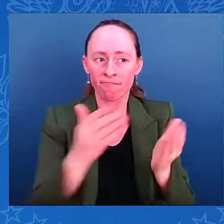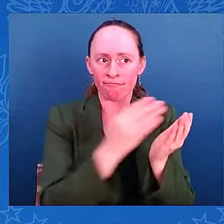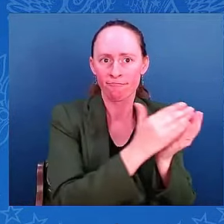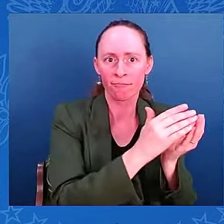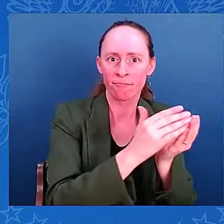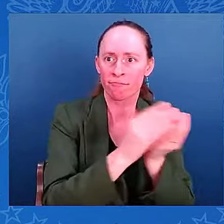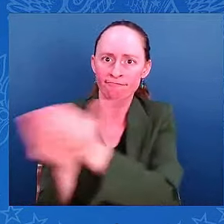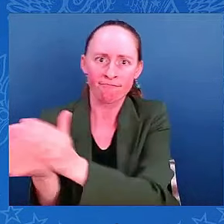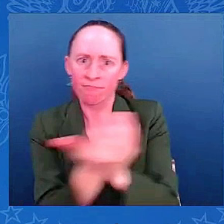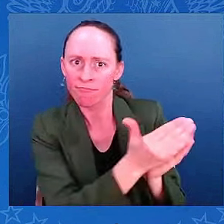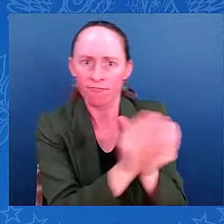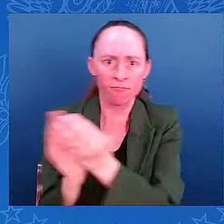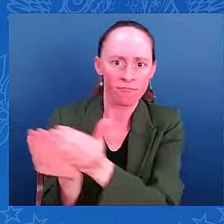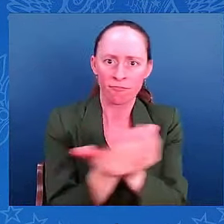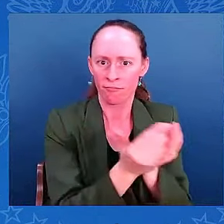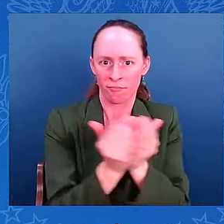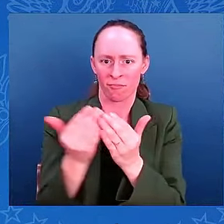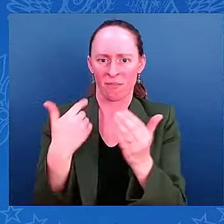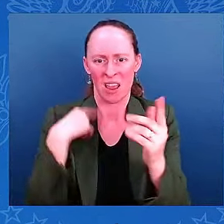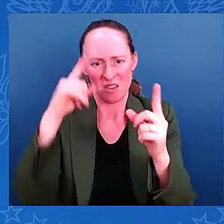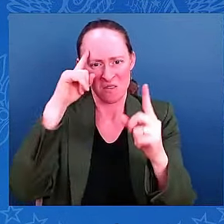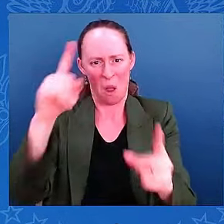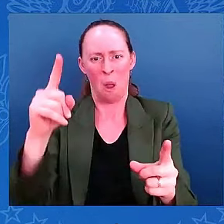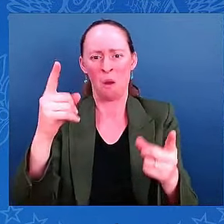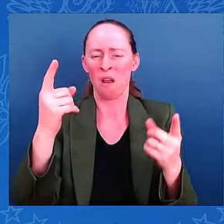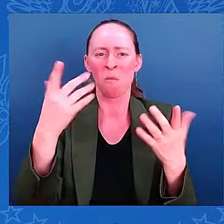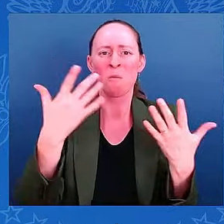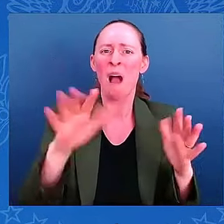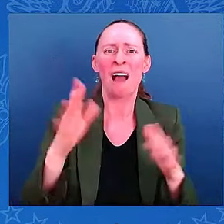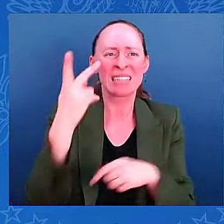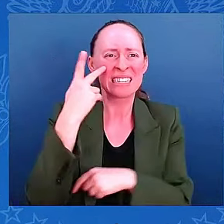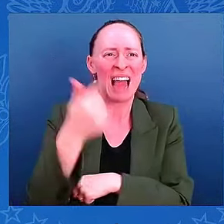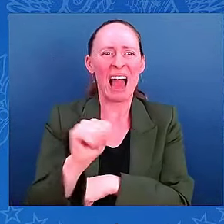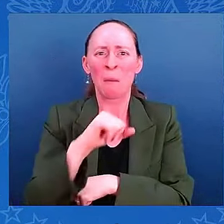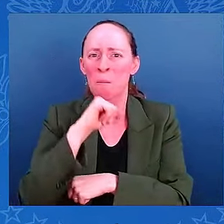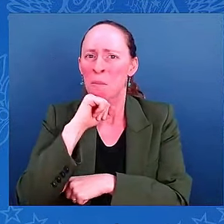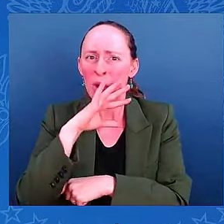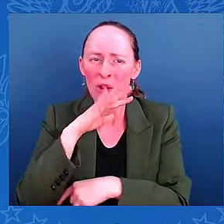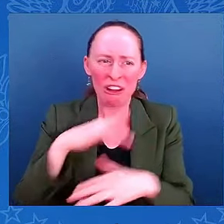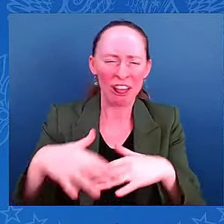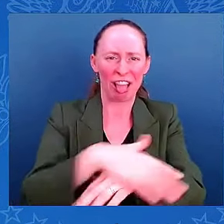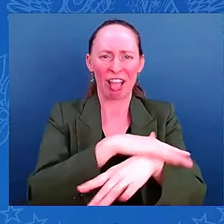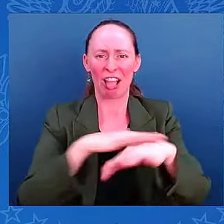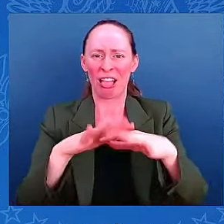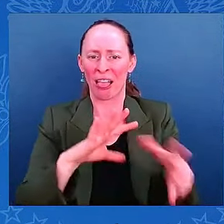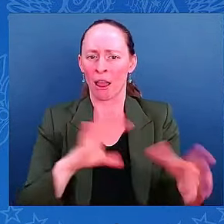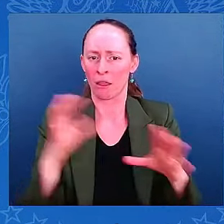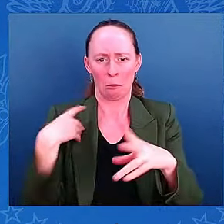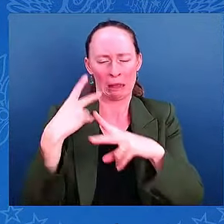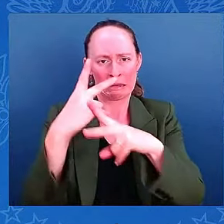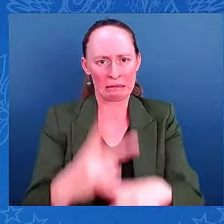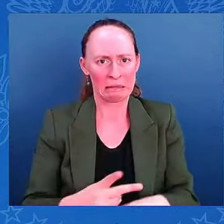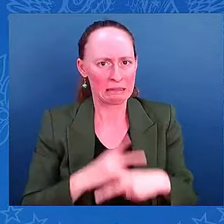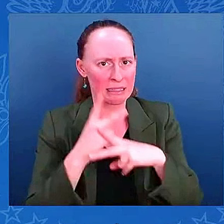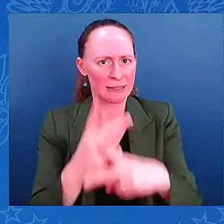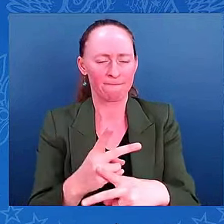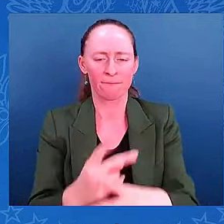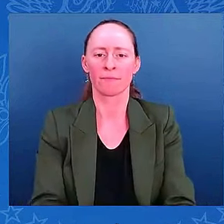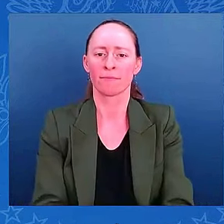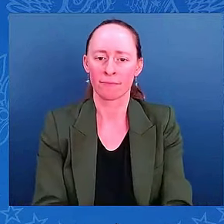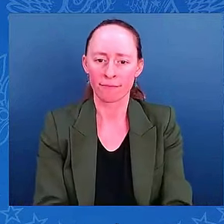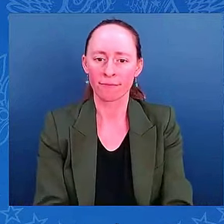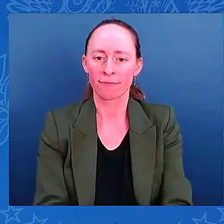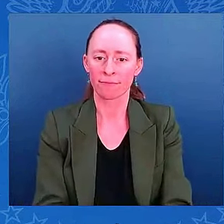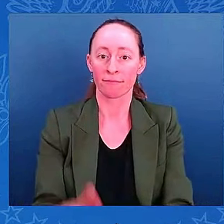We will begin to move back into the region as soon as it is safe to do so with our primary initial focus being life saving